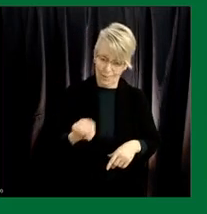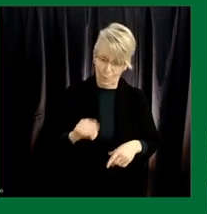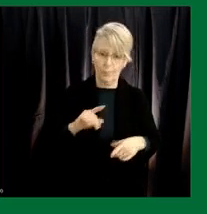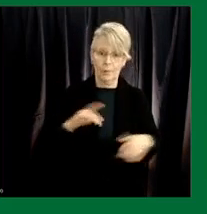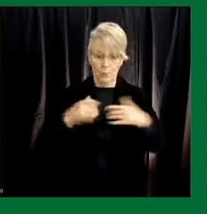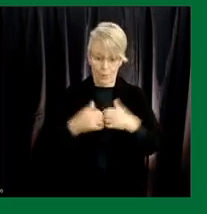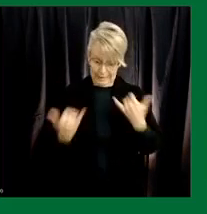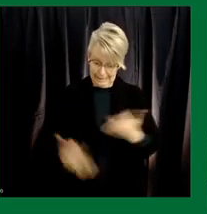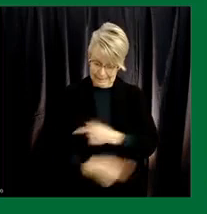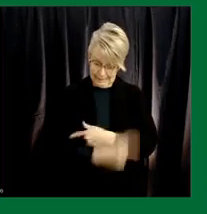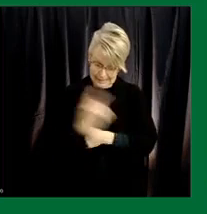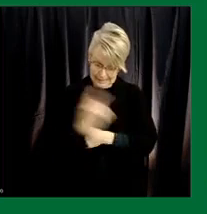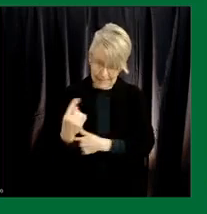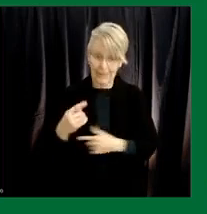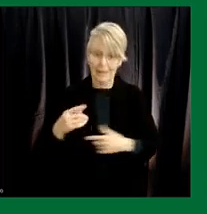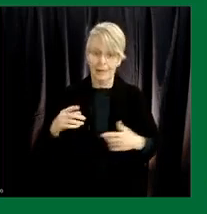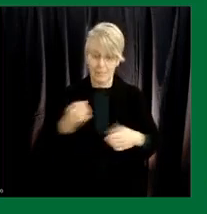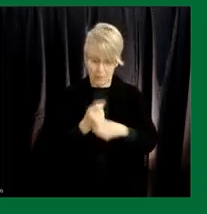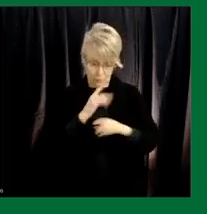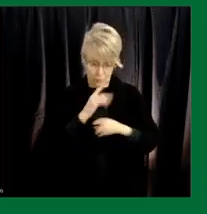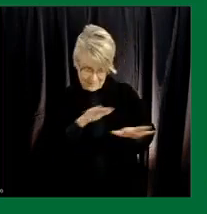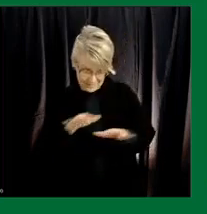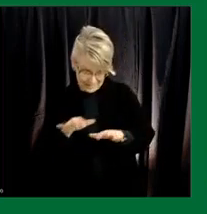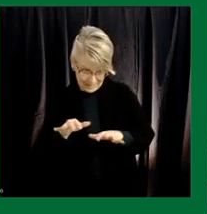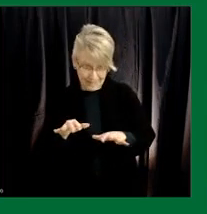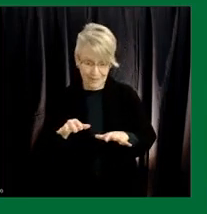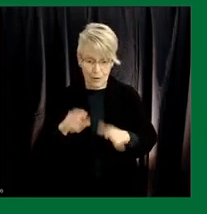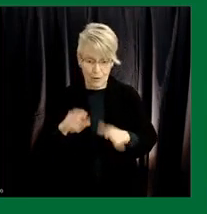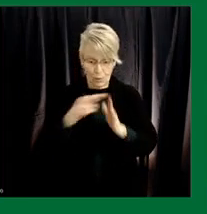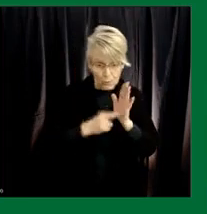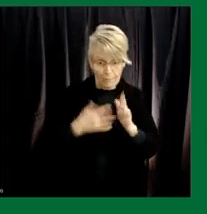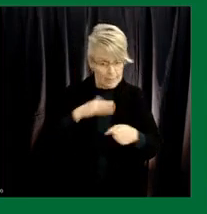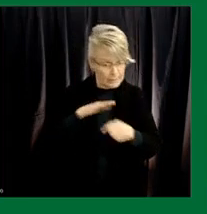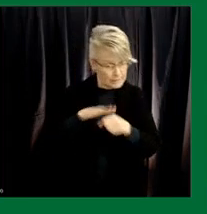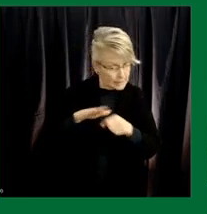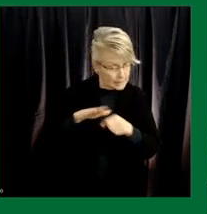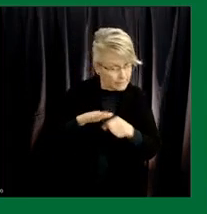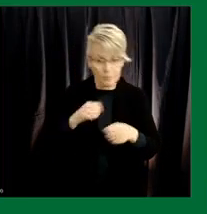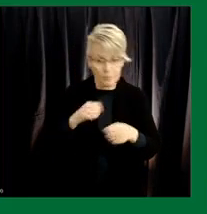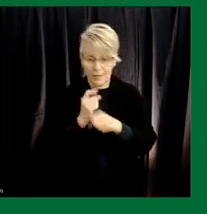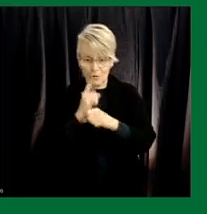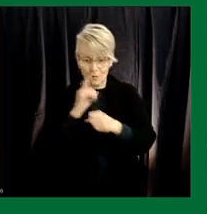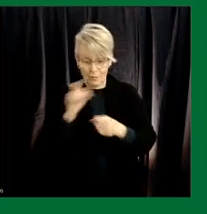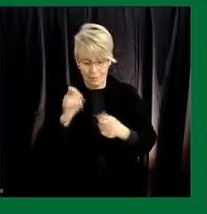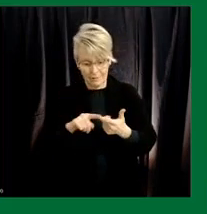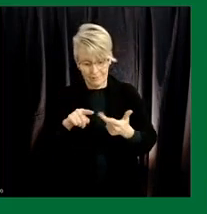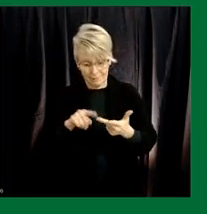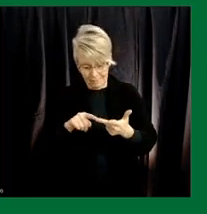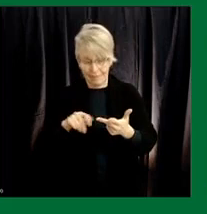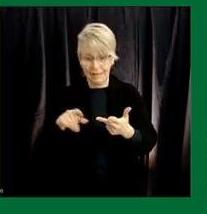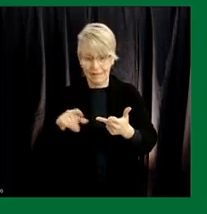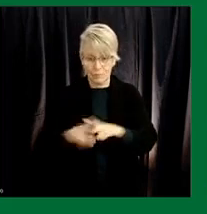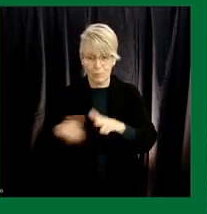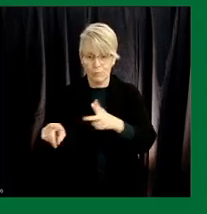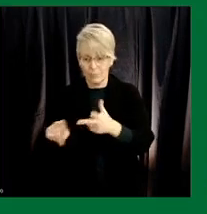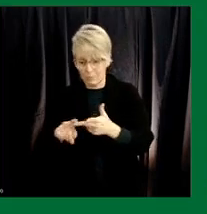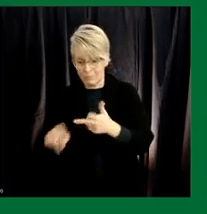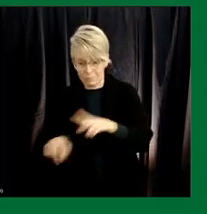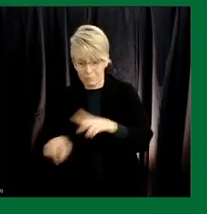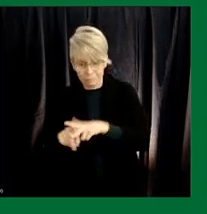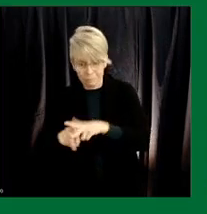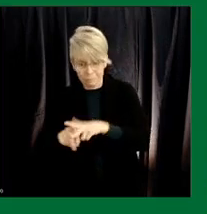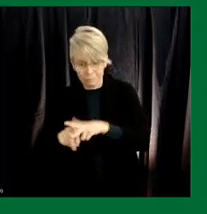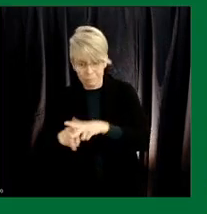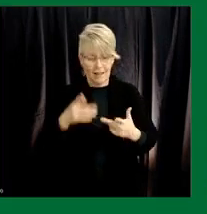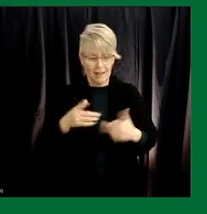with the measures that we have in place and are they um you know sufficient enough to deal with the variants that we have watching our vaccination plan unroll